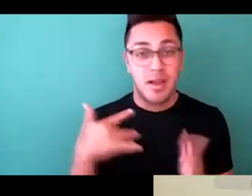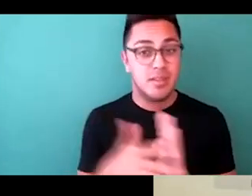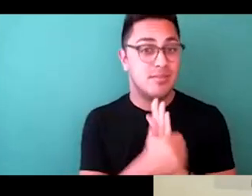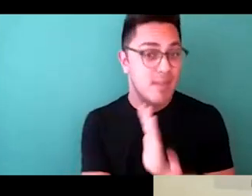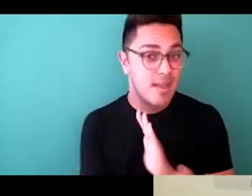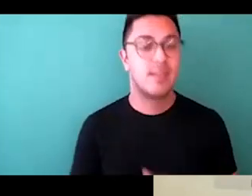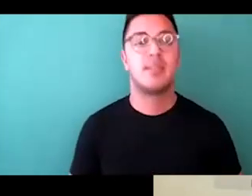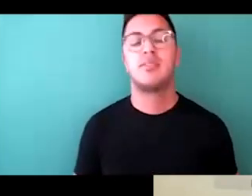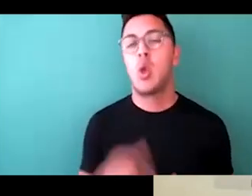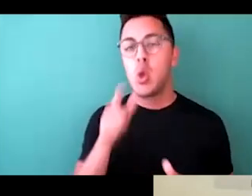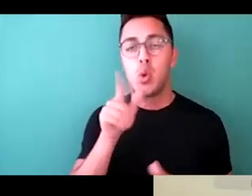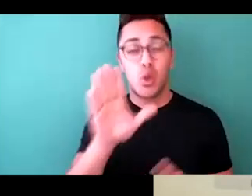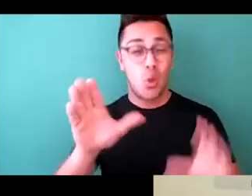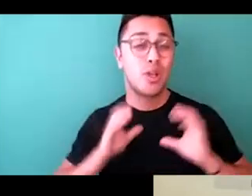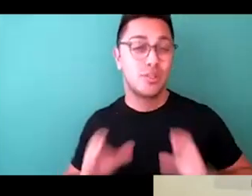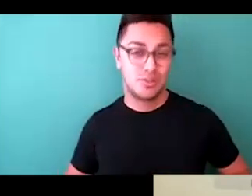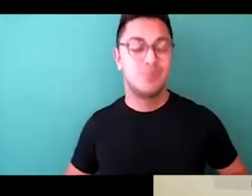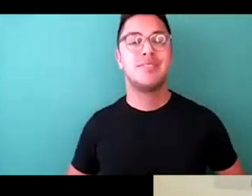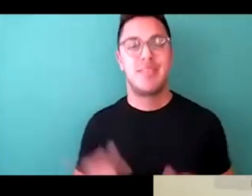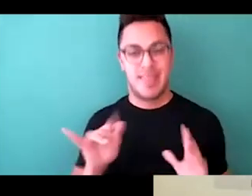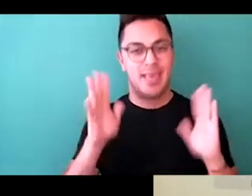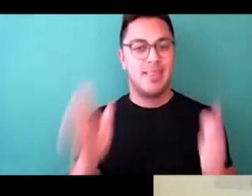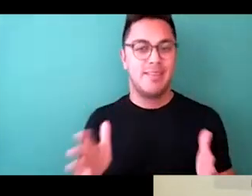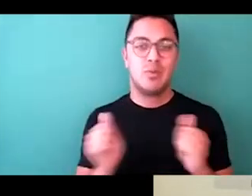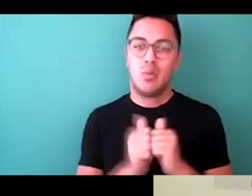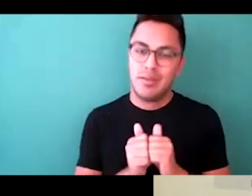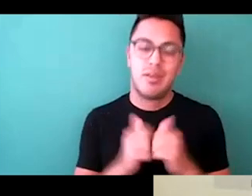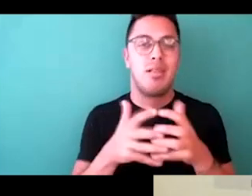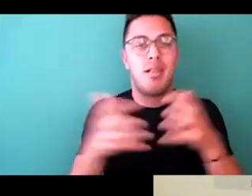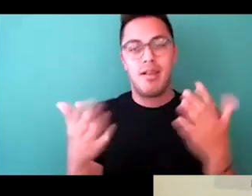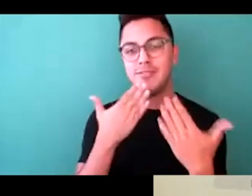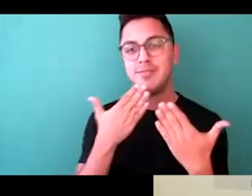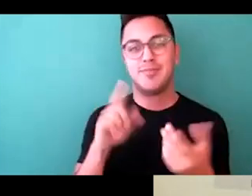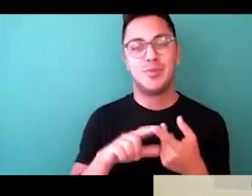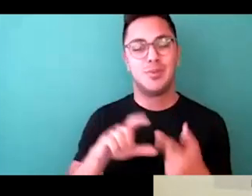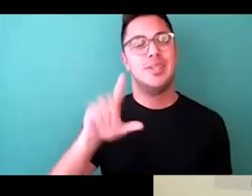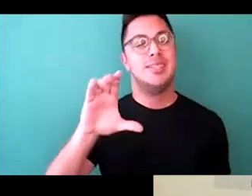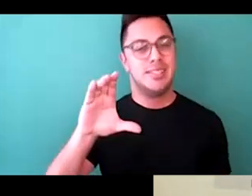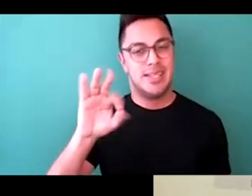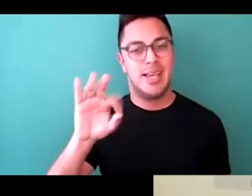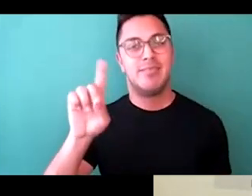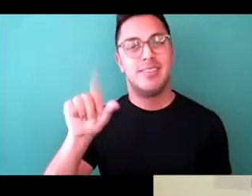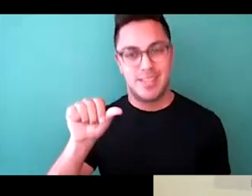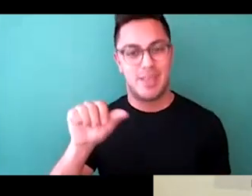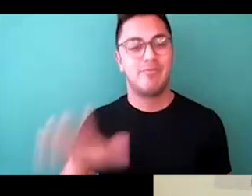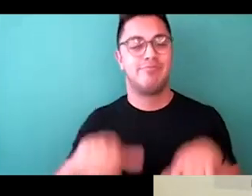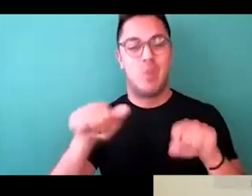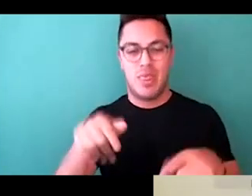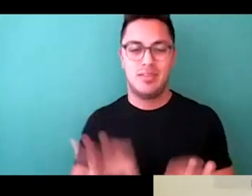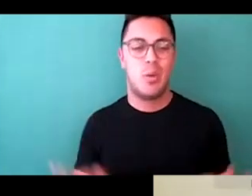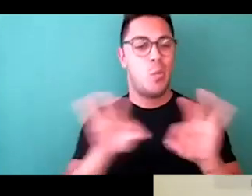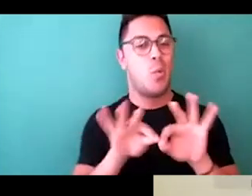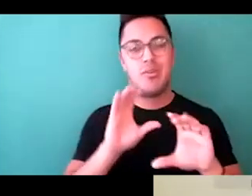together. And that leads us, of course, to tremendous gratitude to the CFDA for having this important conversation